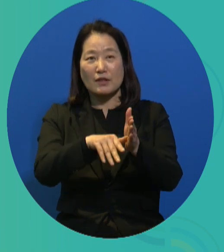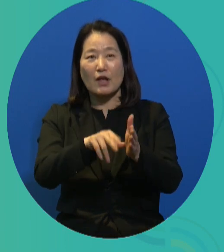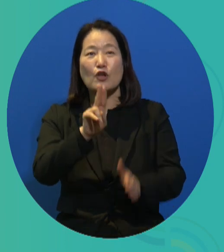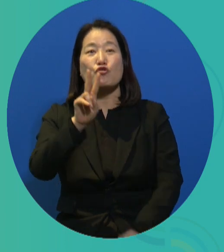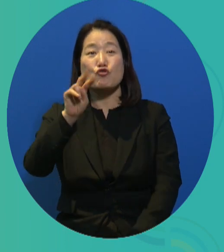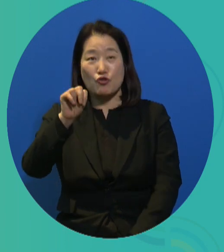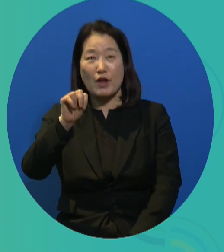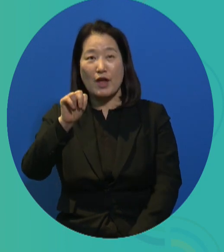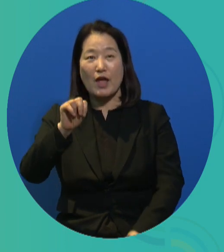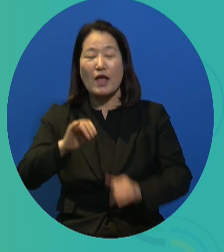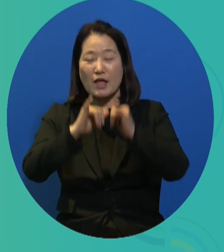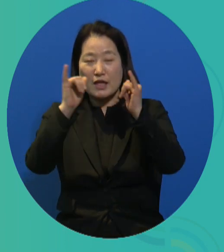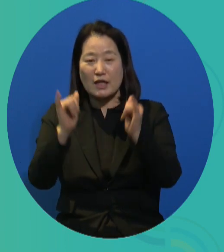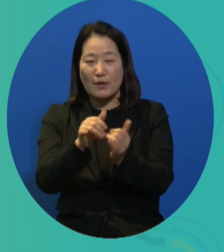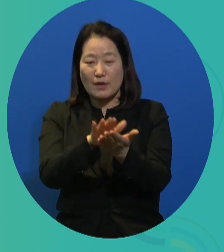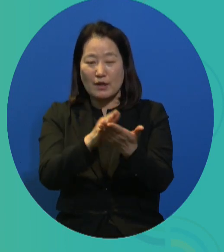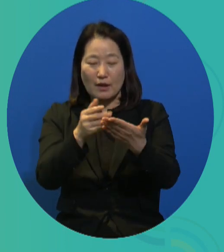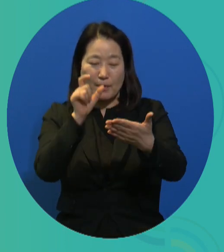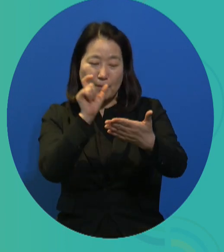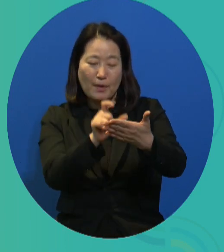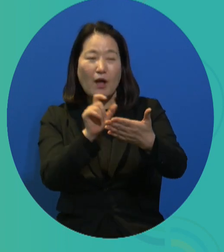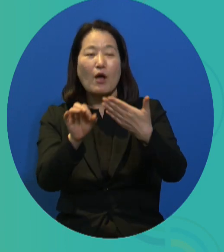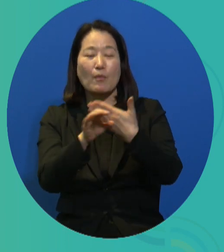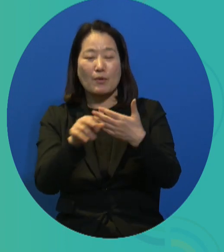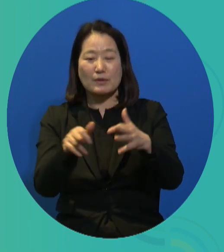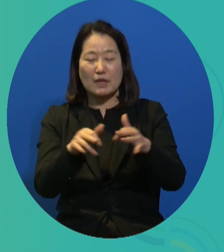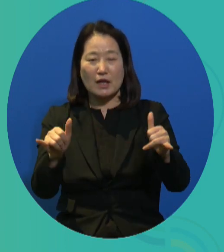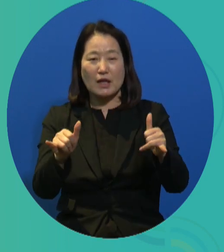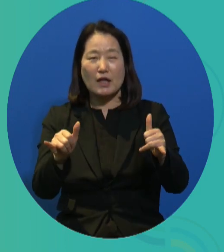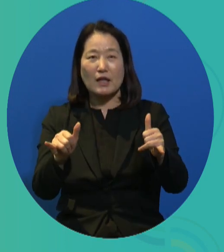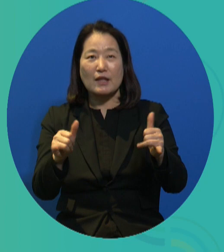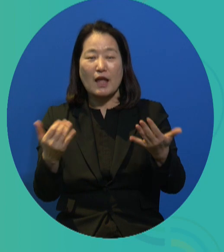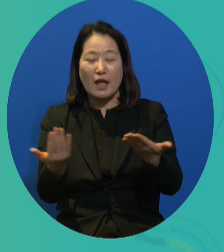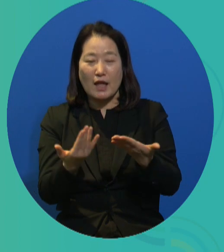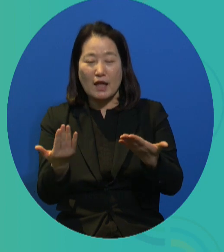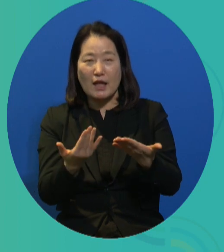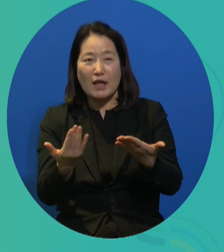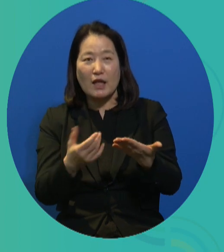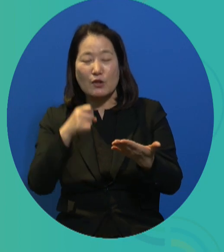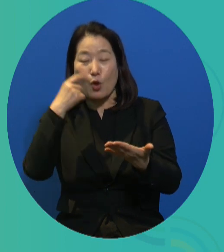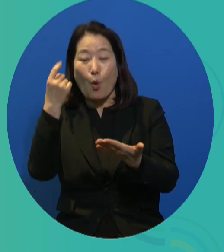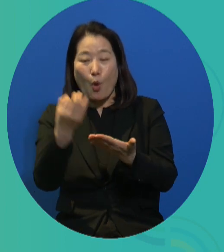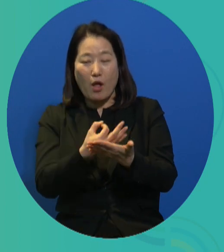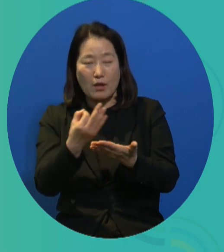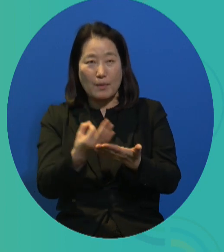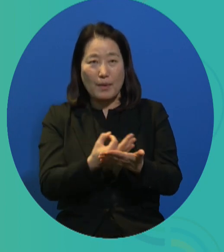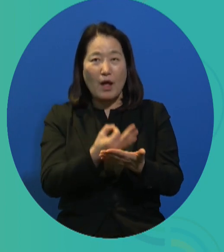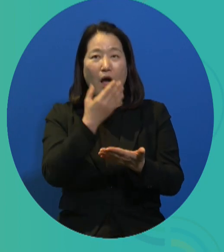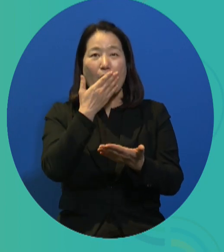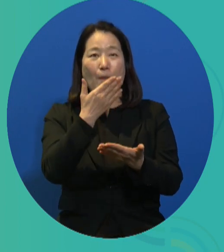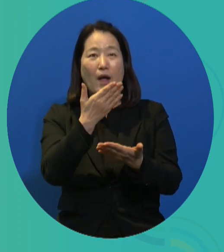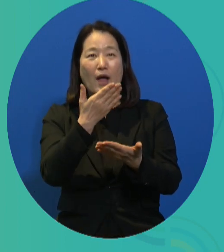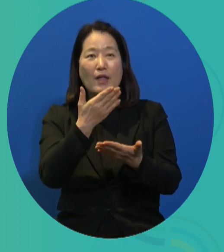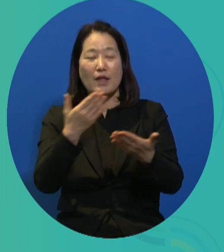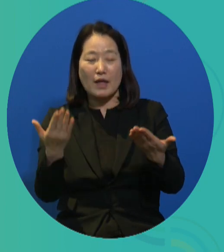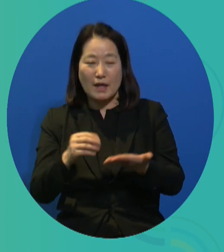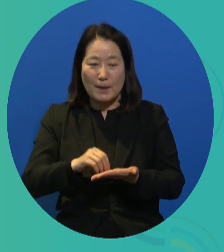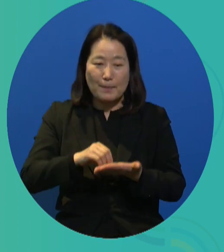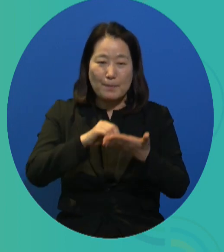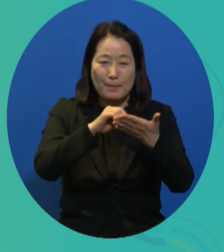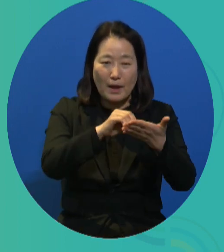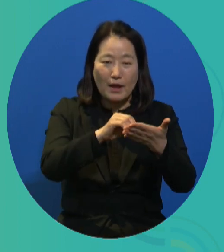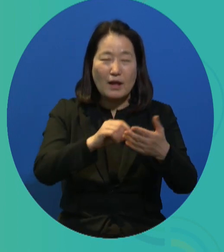Social Policy White Paper by the UN talked about the productive and compensated